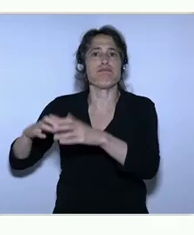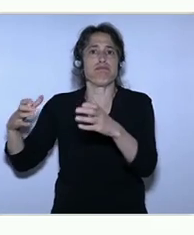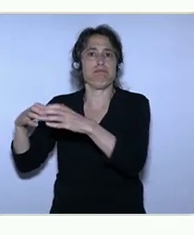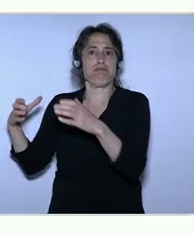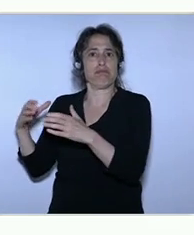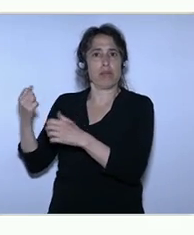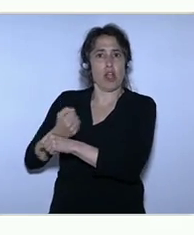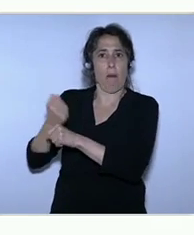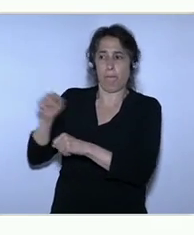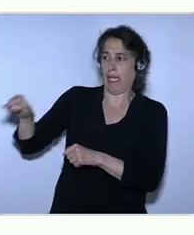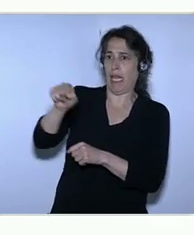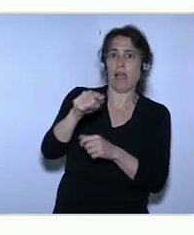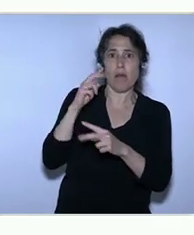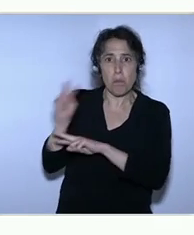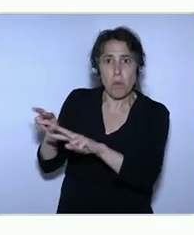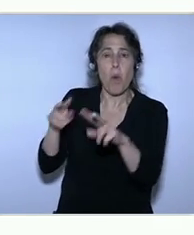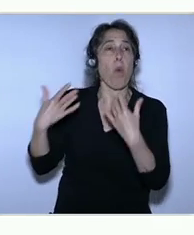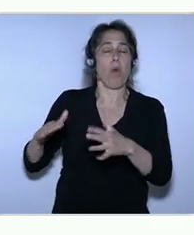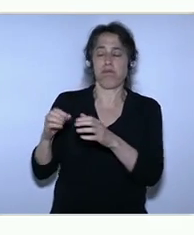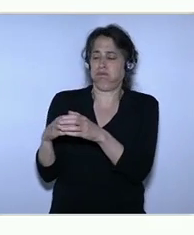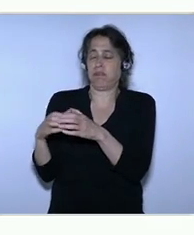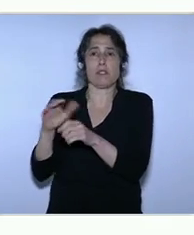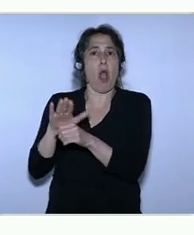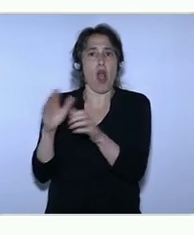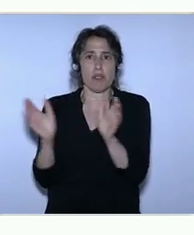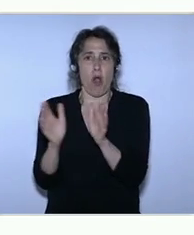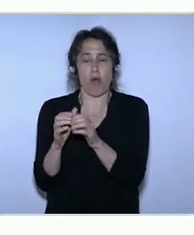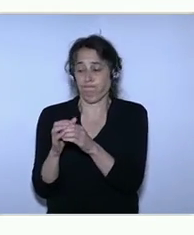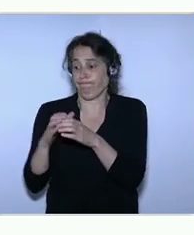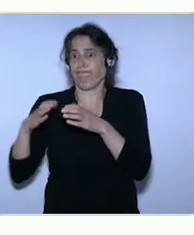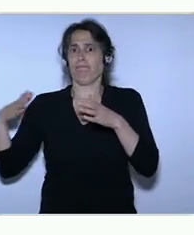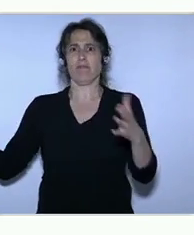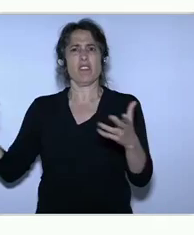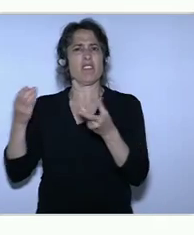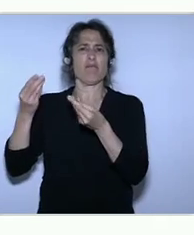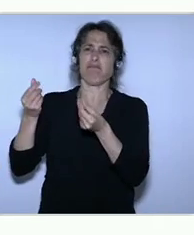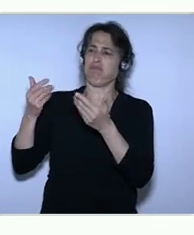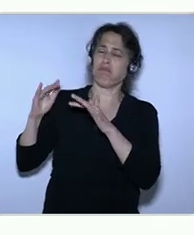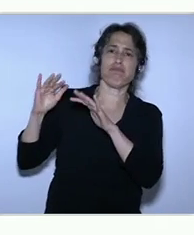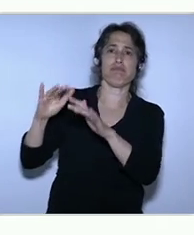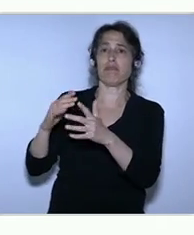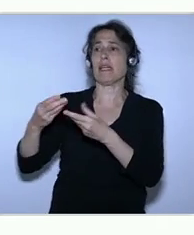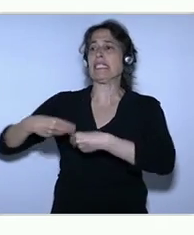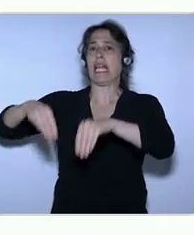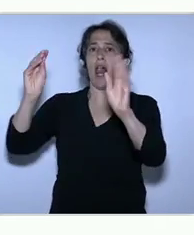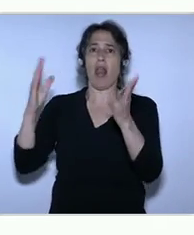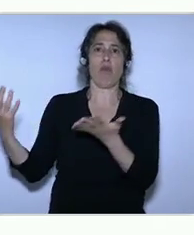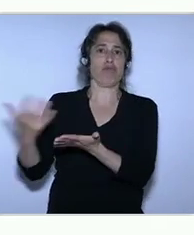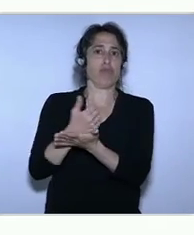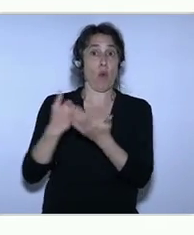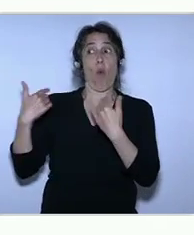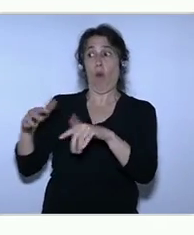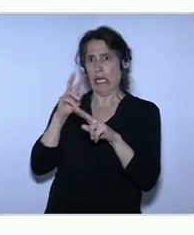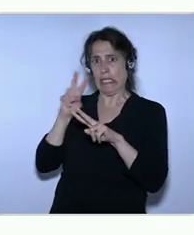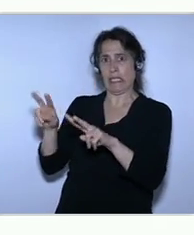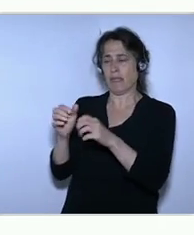eventually sold for about a quarter of a billion dollars. So, I've been involved in a lot of startups, in investing, advising, and working in them, and seen that